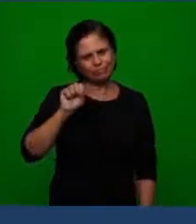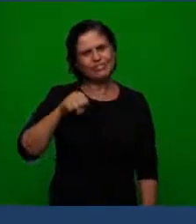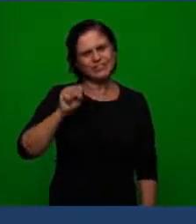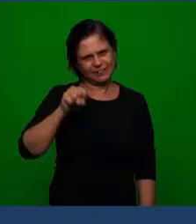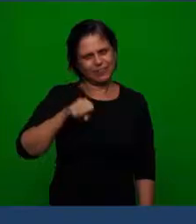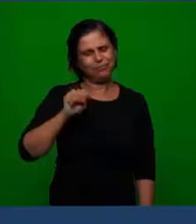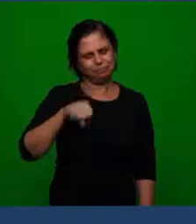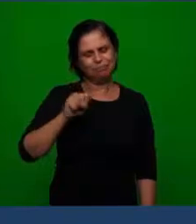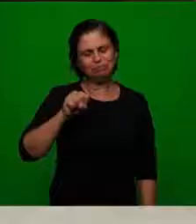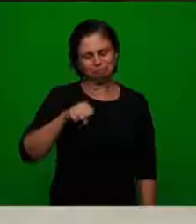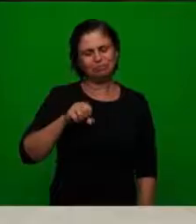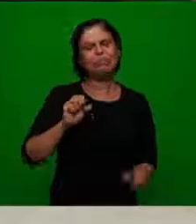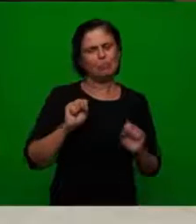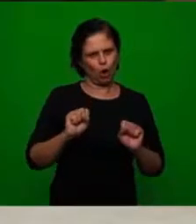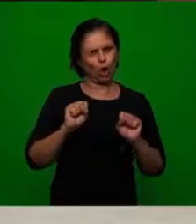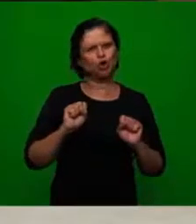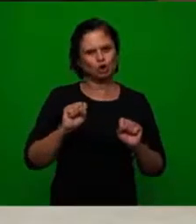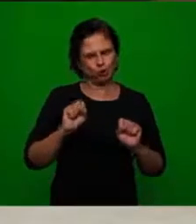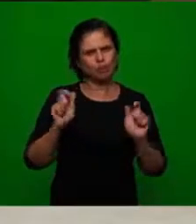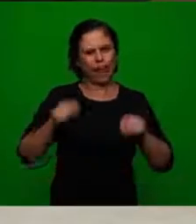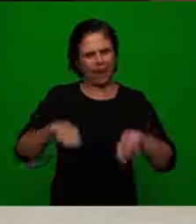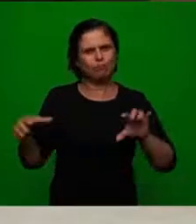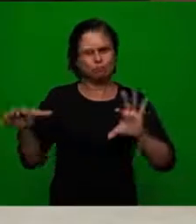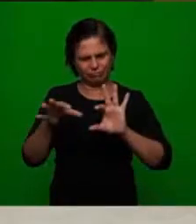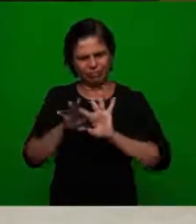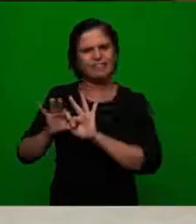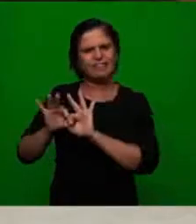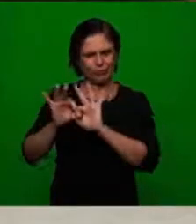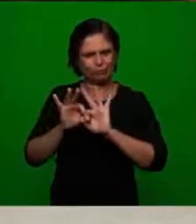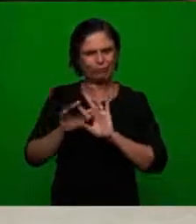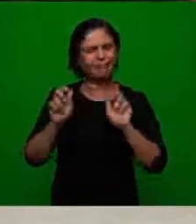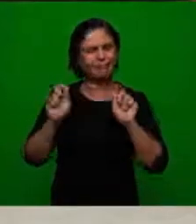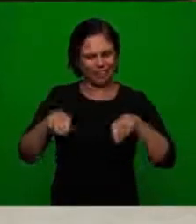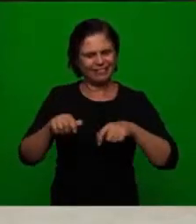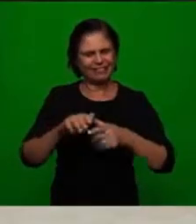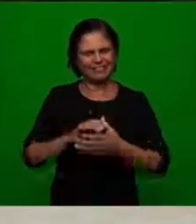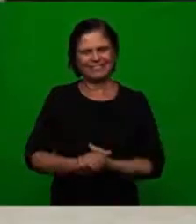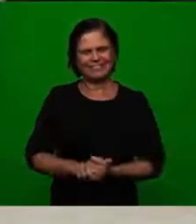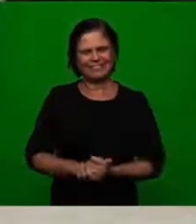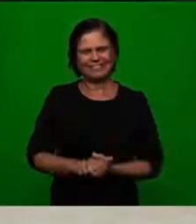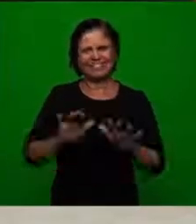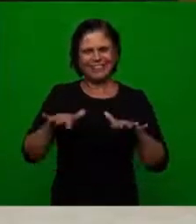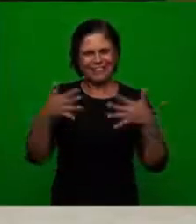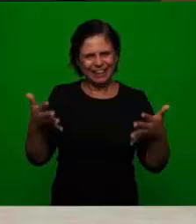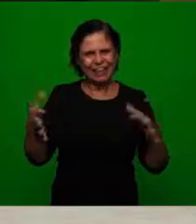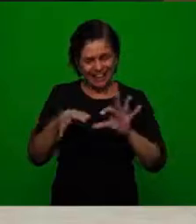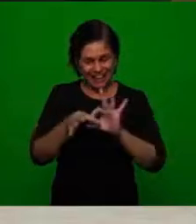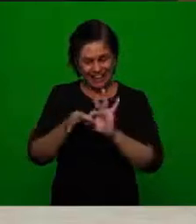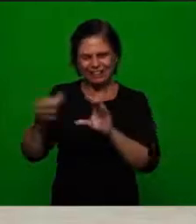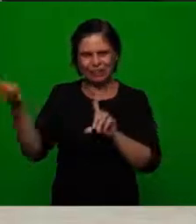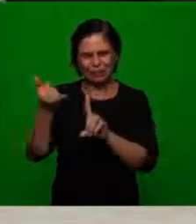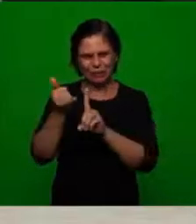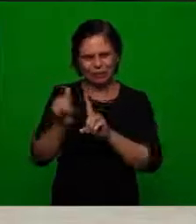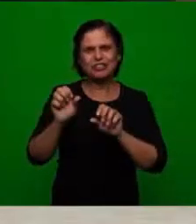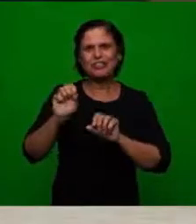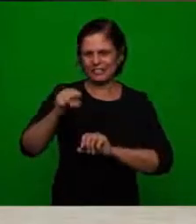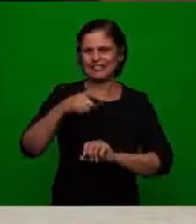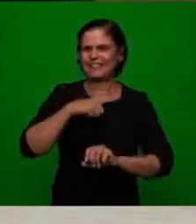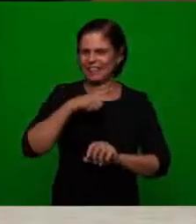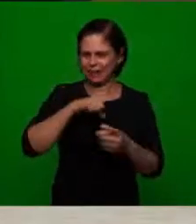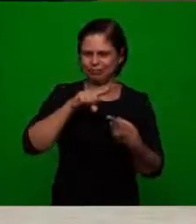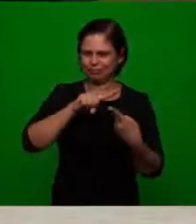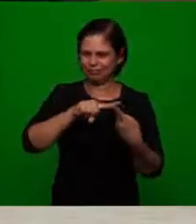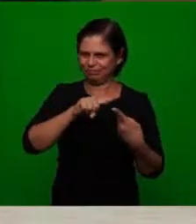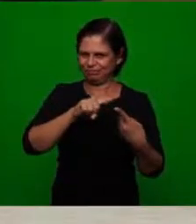Sunday school will be able to answer yes yes we can make a link so let us make this prophetic link